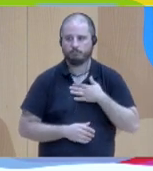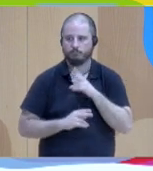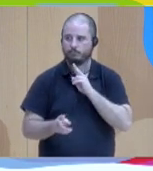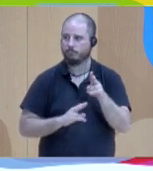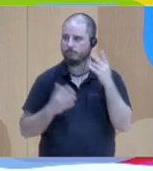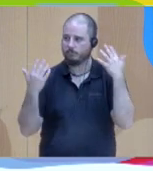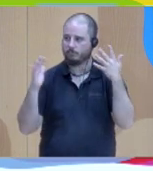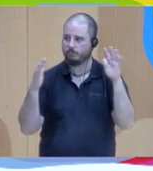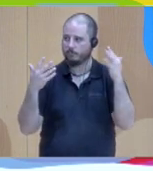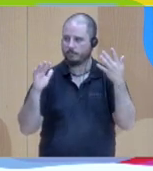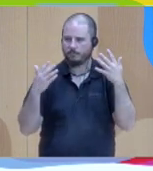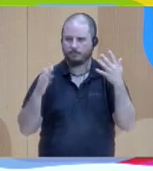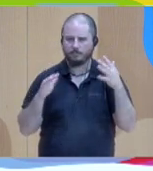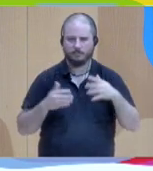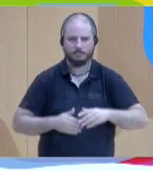you you you I I